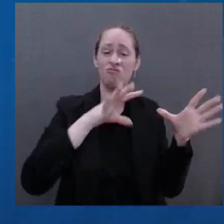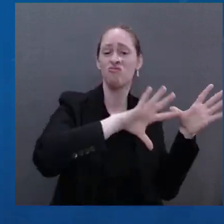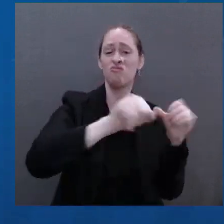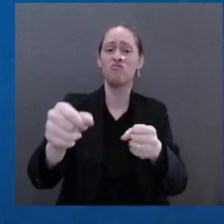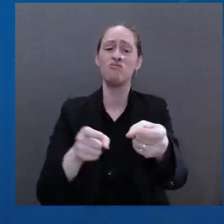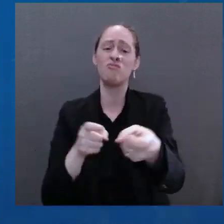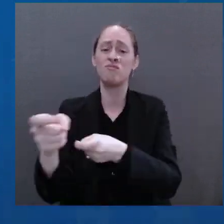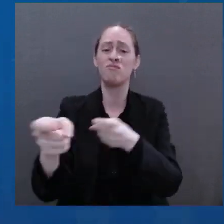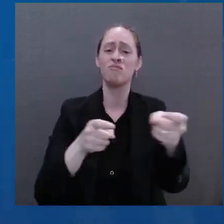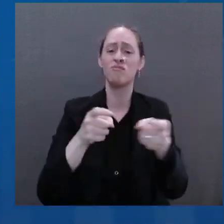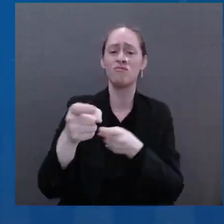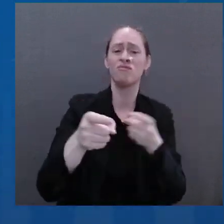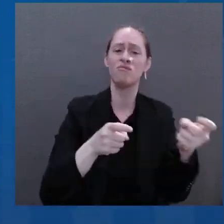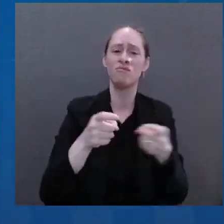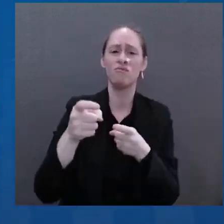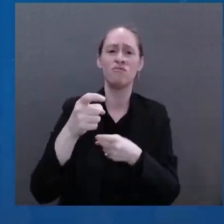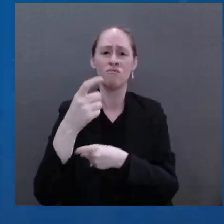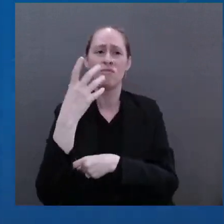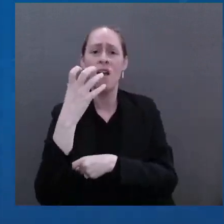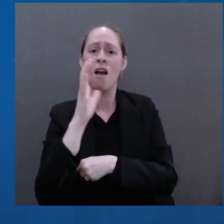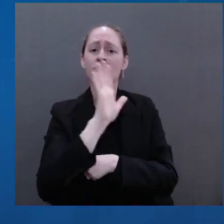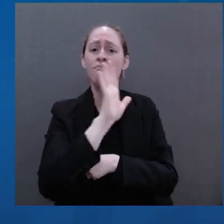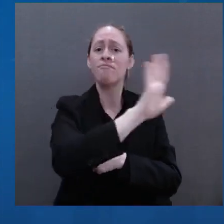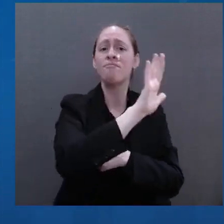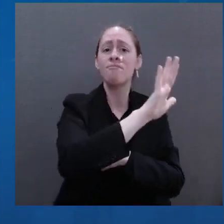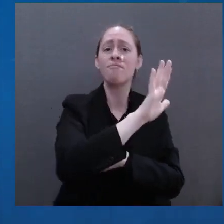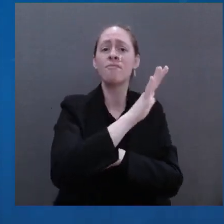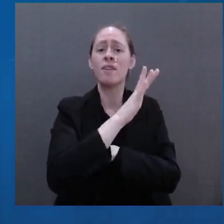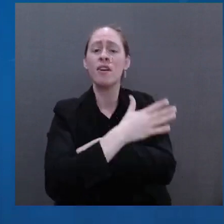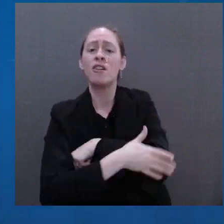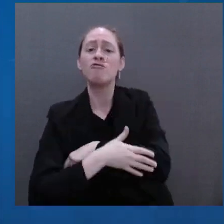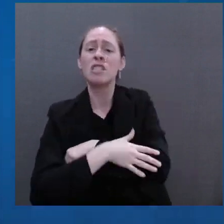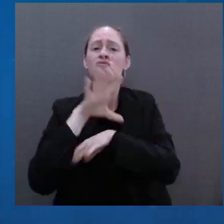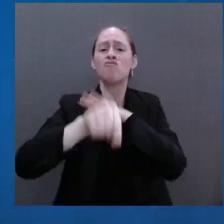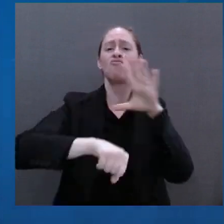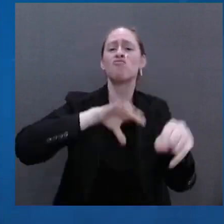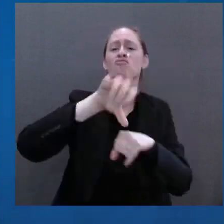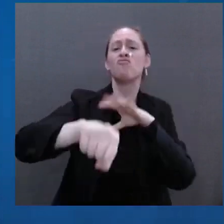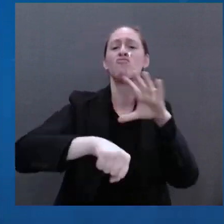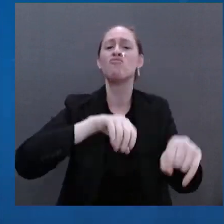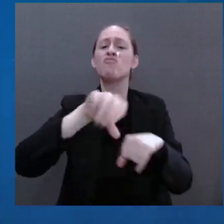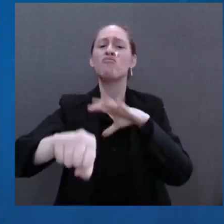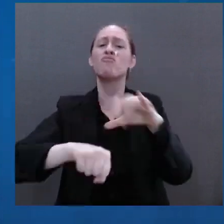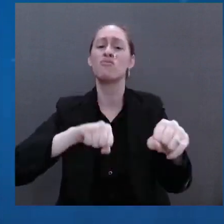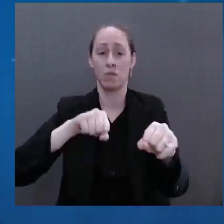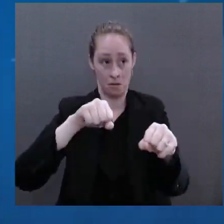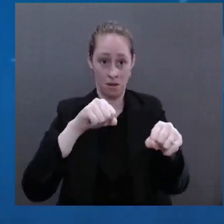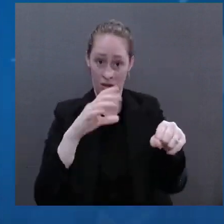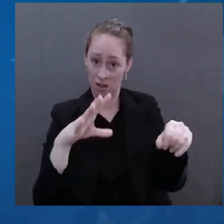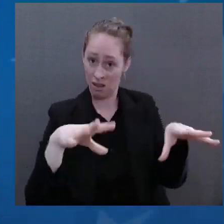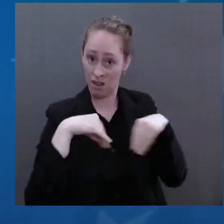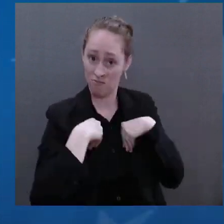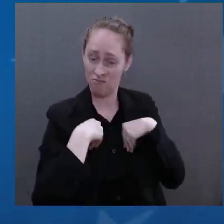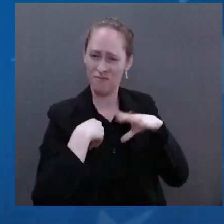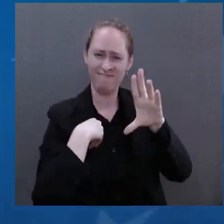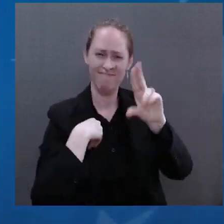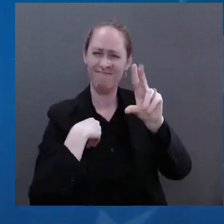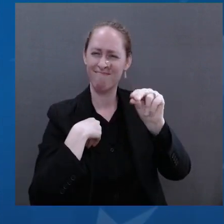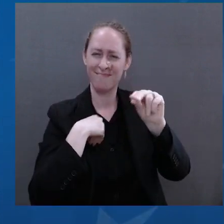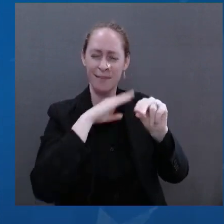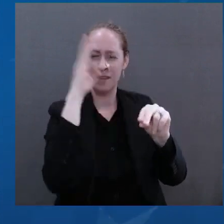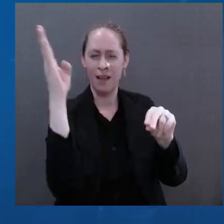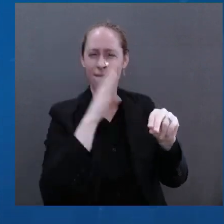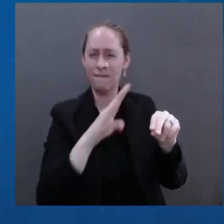Brutality will never grind down their will to be free. Ukraine will never be a victory for Russia,